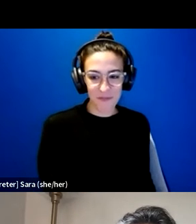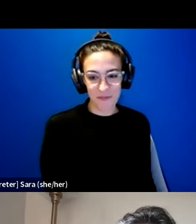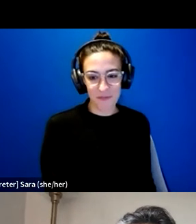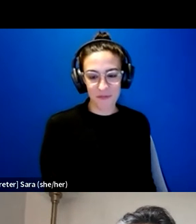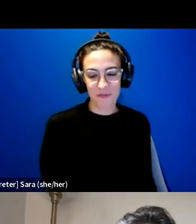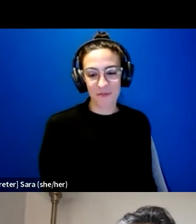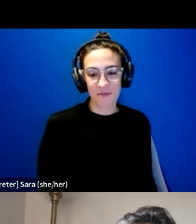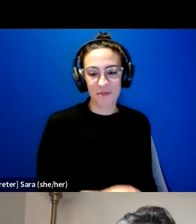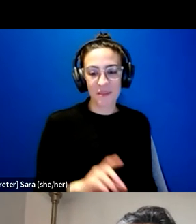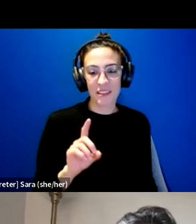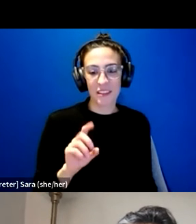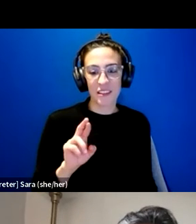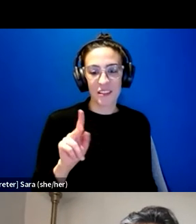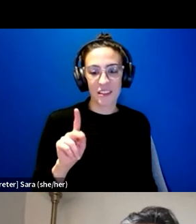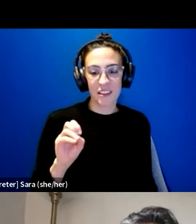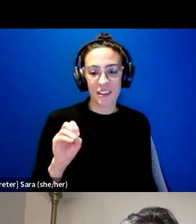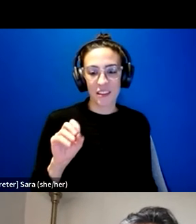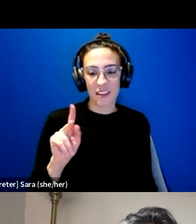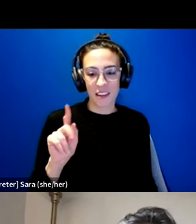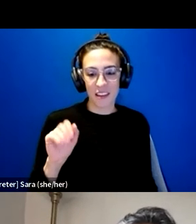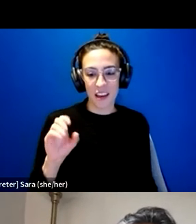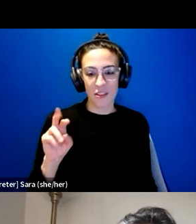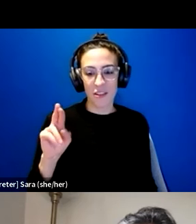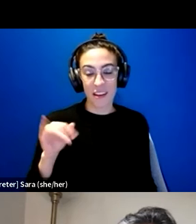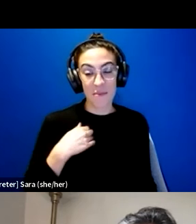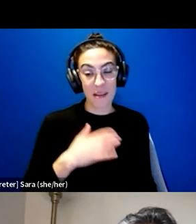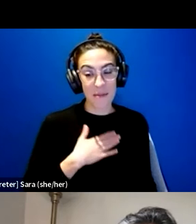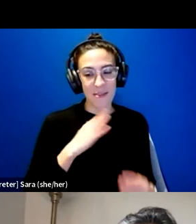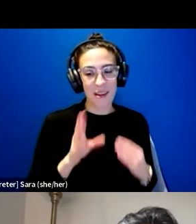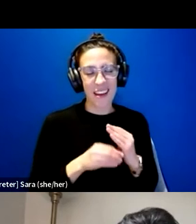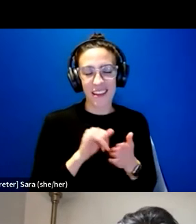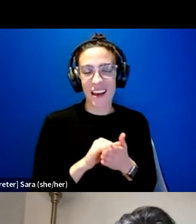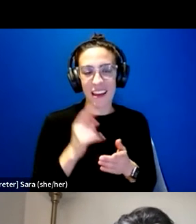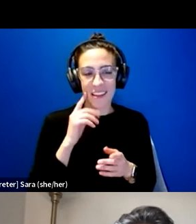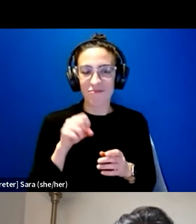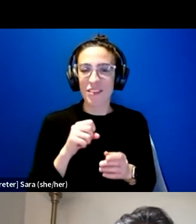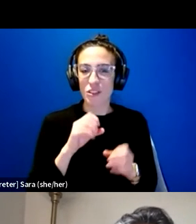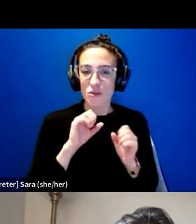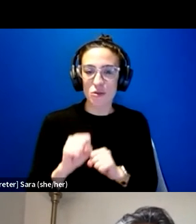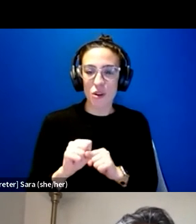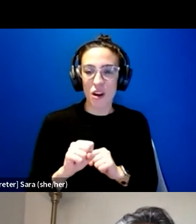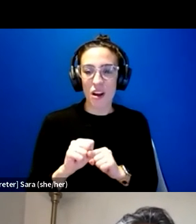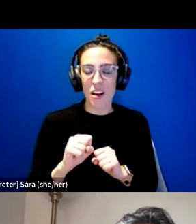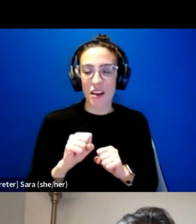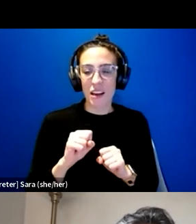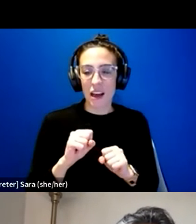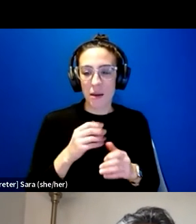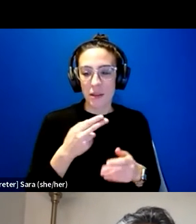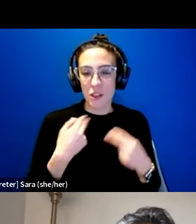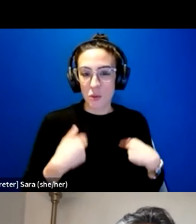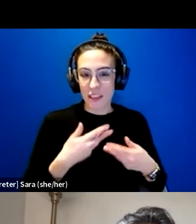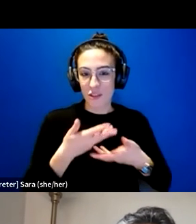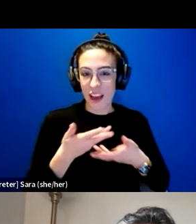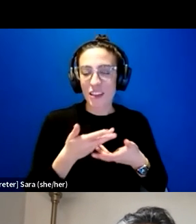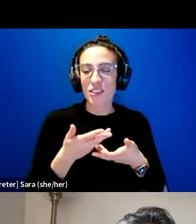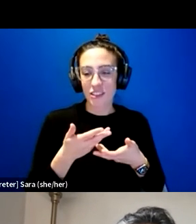Yeah, I'm happy to add to that. I think there is a strong human computer interaction community at University of Maryland. It's one of the who